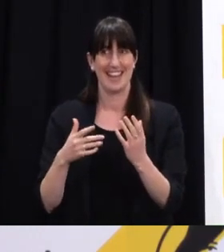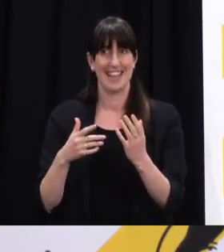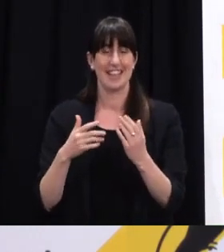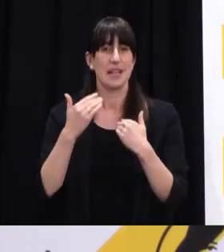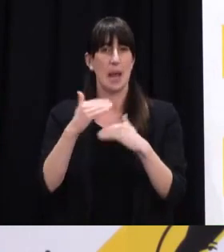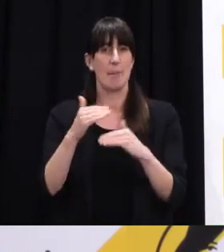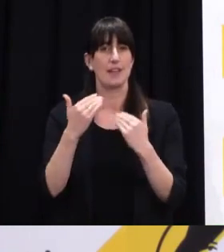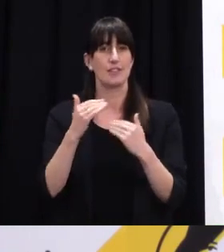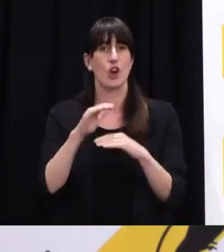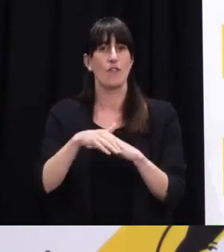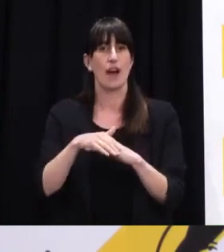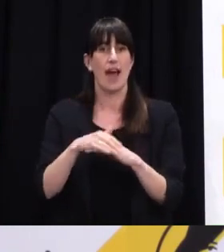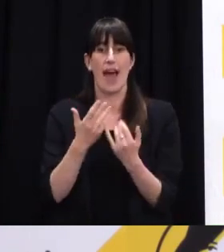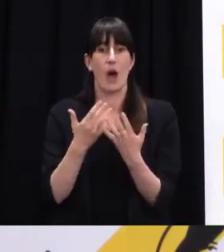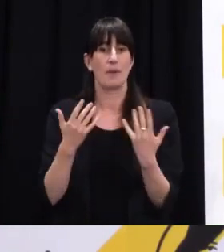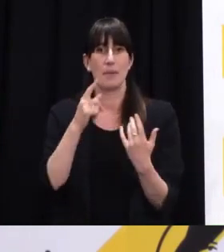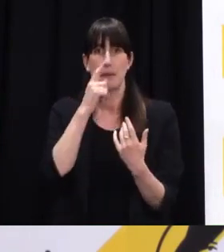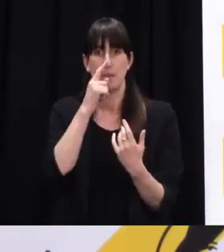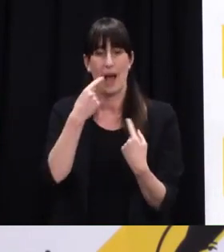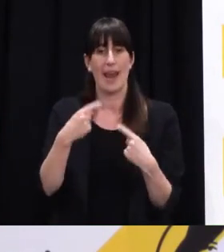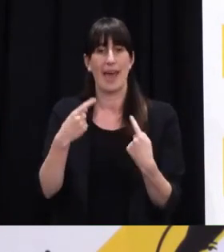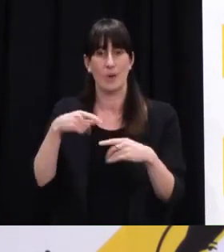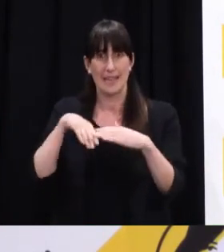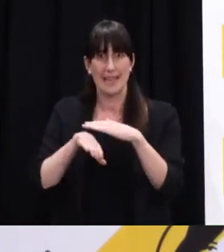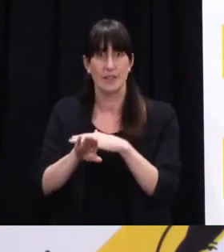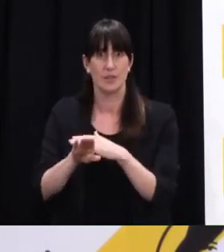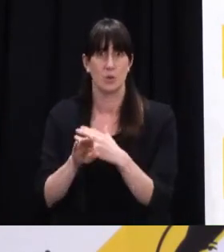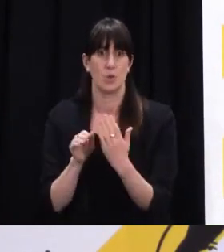constrained, but that doesn't mean we can't provide good support.